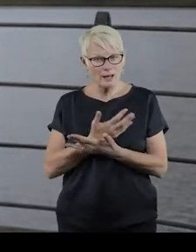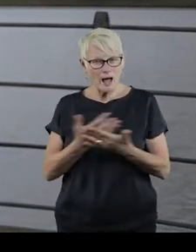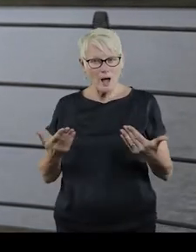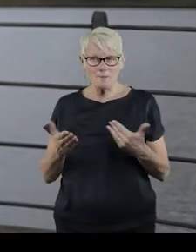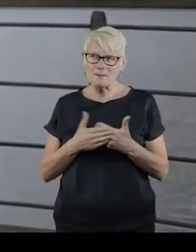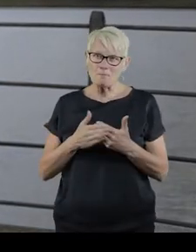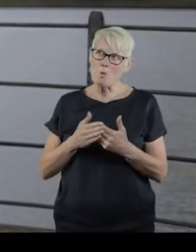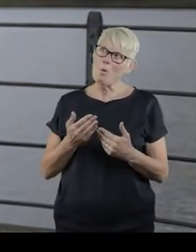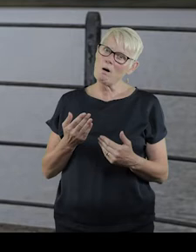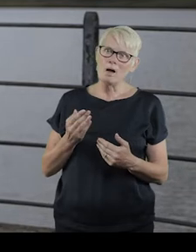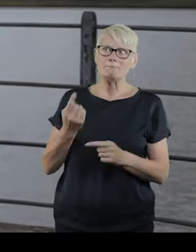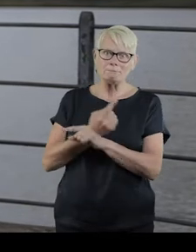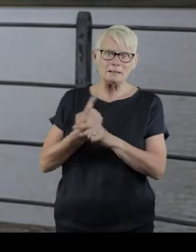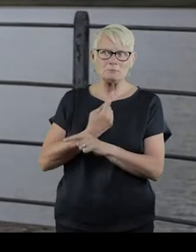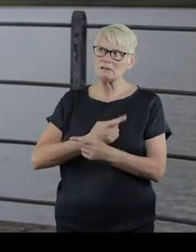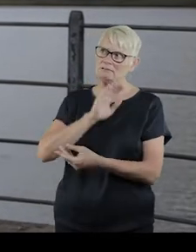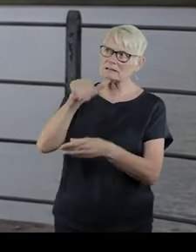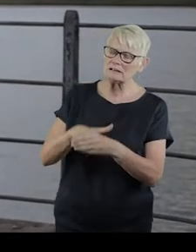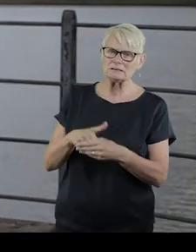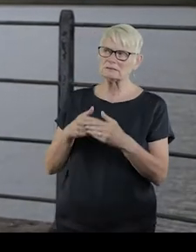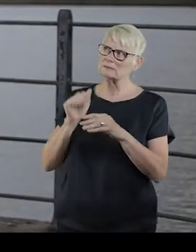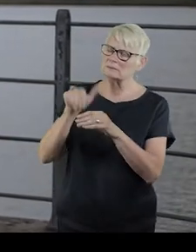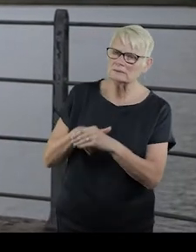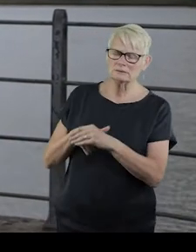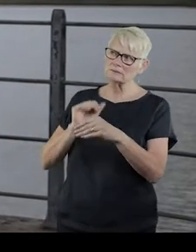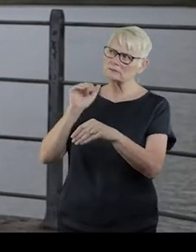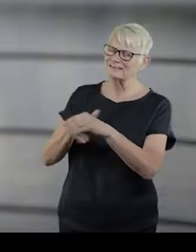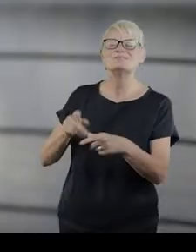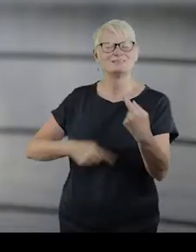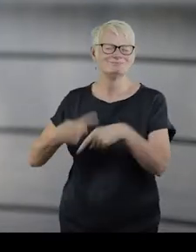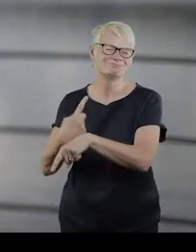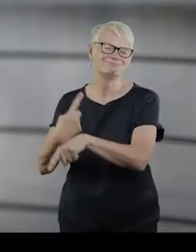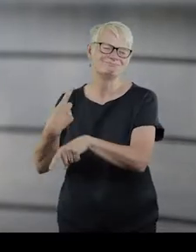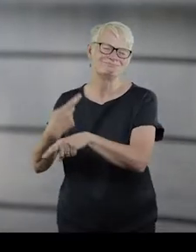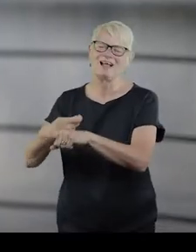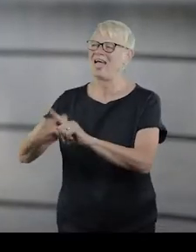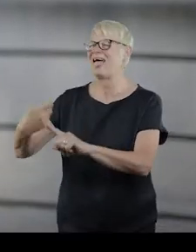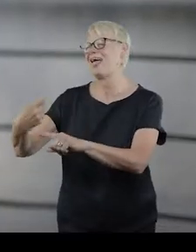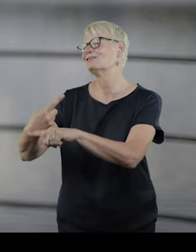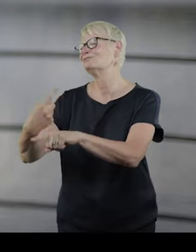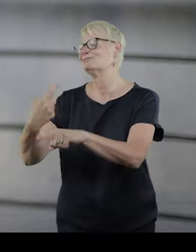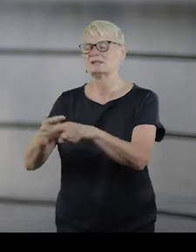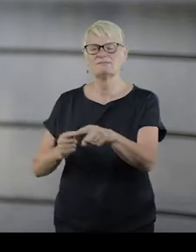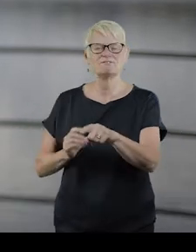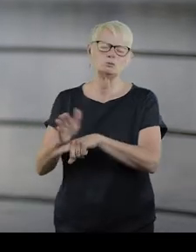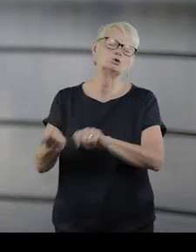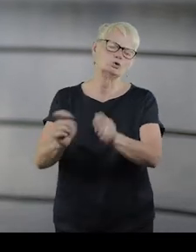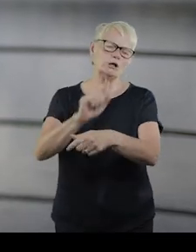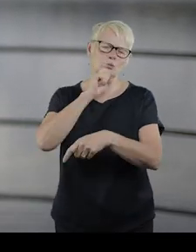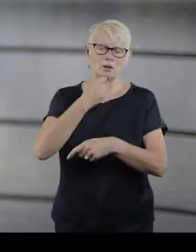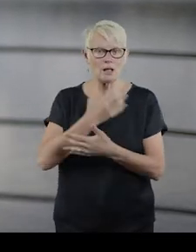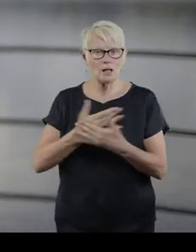How many more meetings am I going to go to where we talk about change in the future?